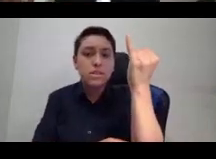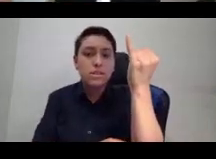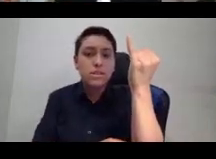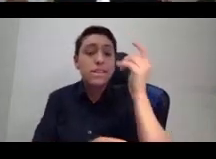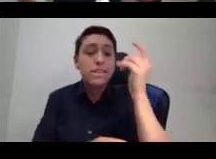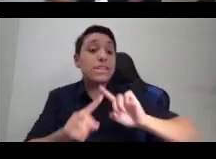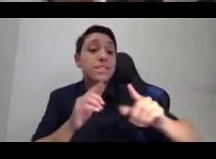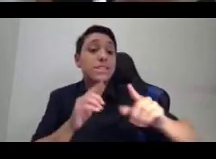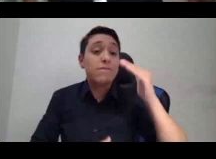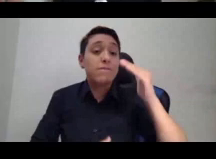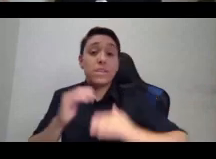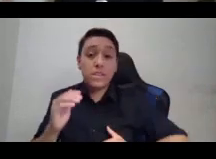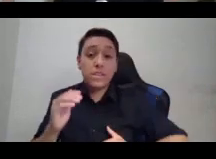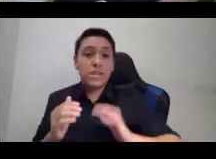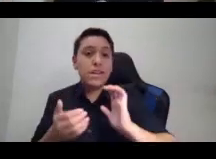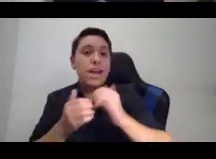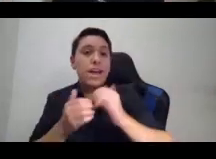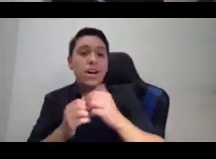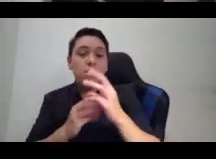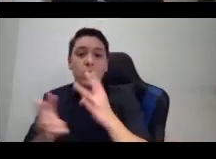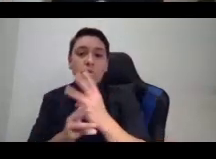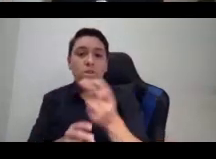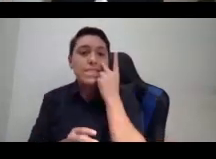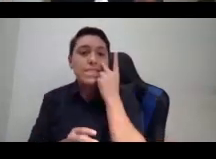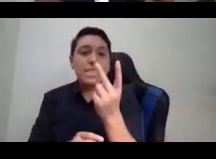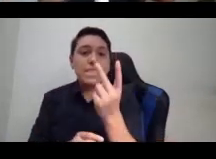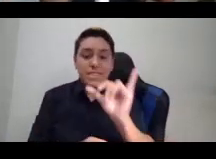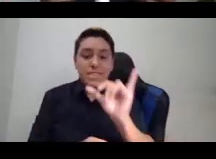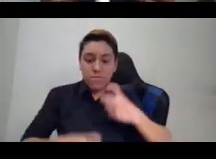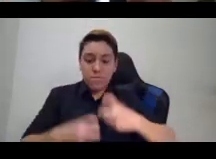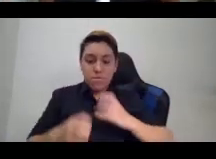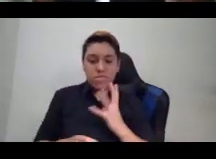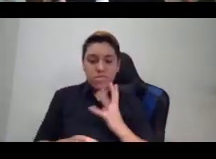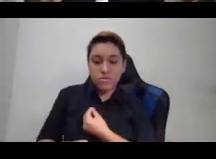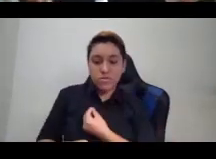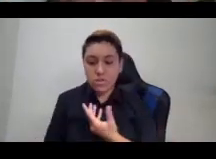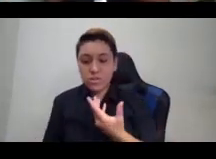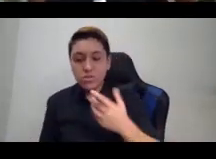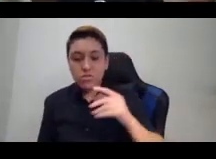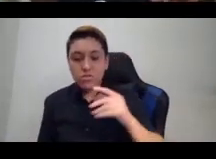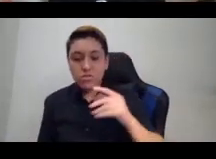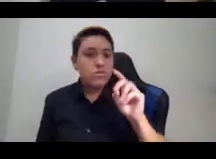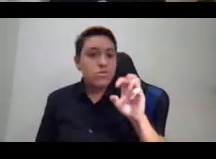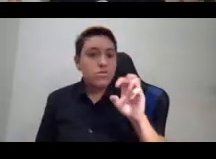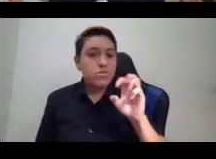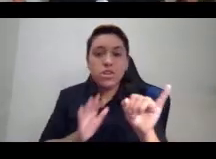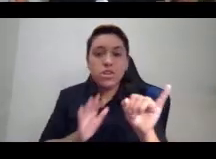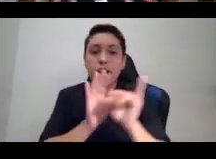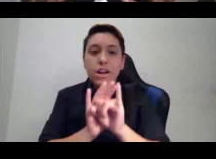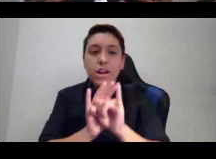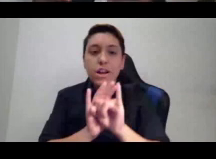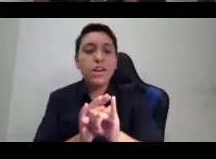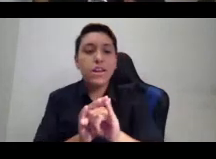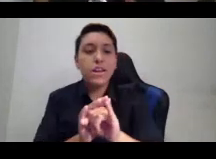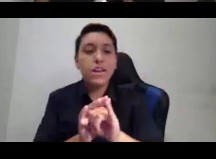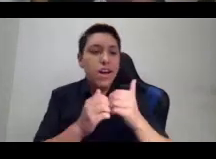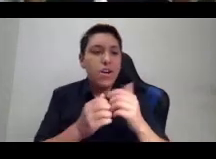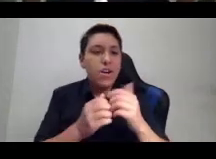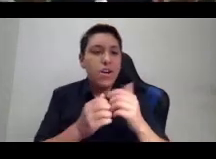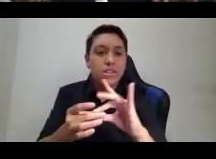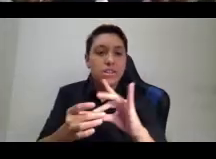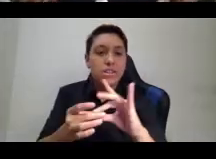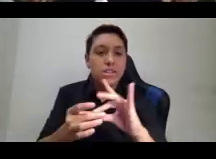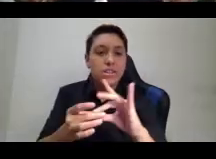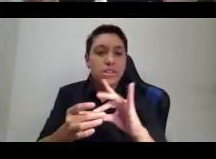gender variant people, those of us who are gender creative. What if, just as she said, as a matter of fact, it's the